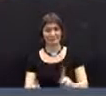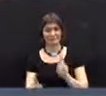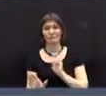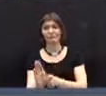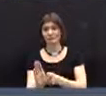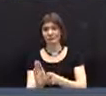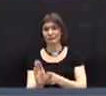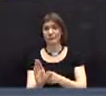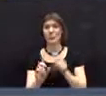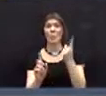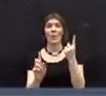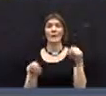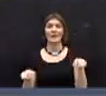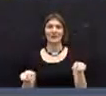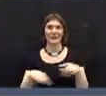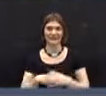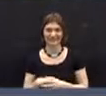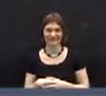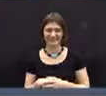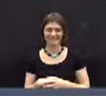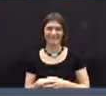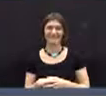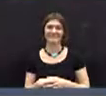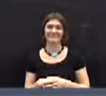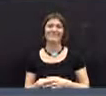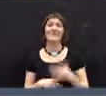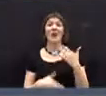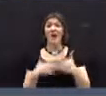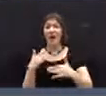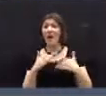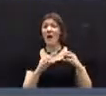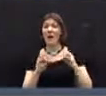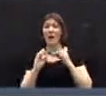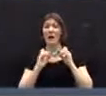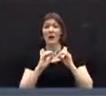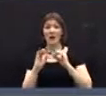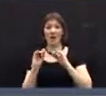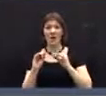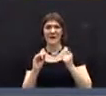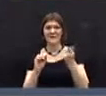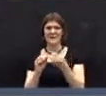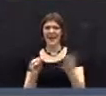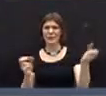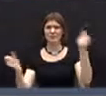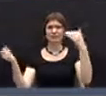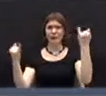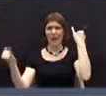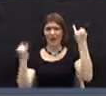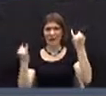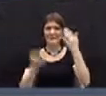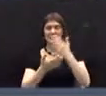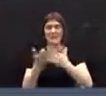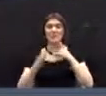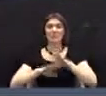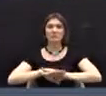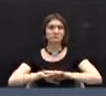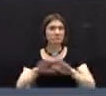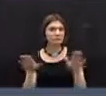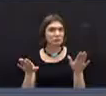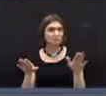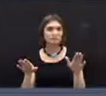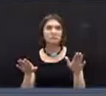One of them was here. And we heard many people opposed to